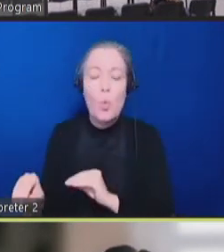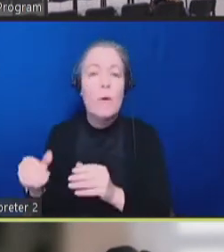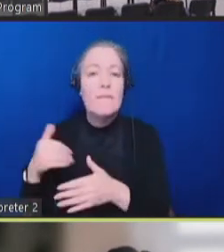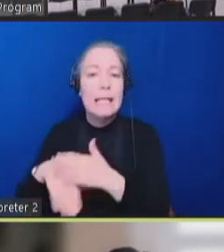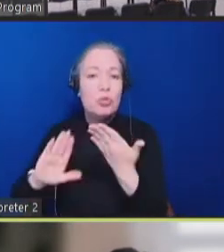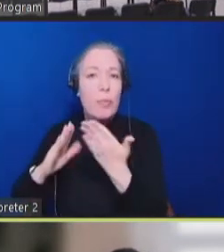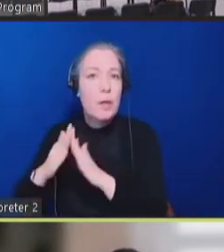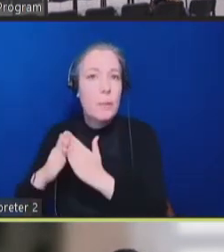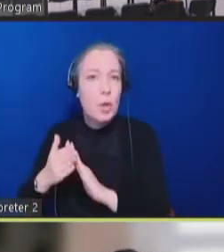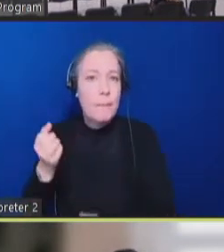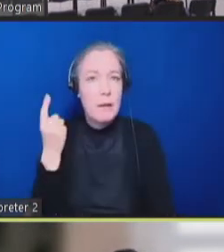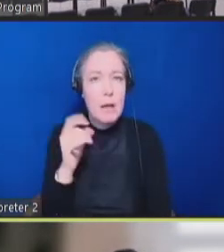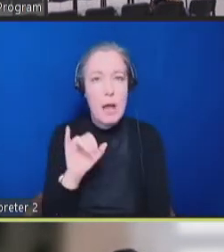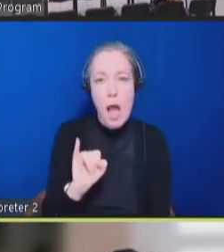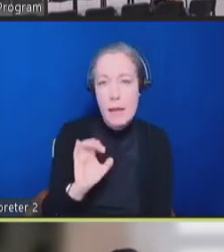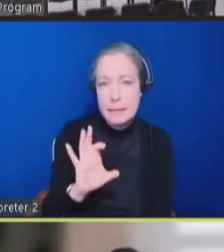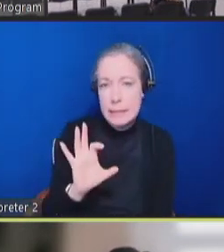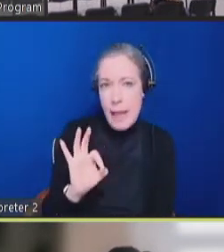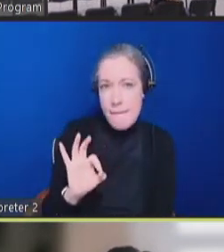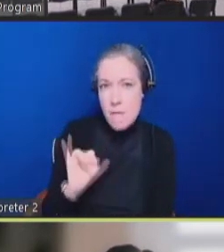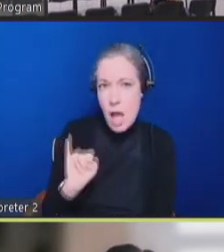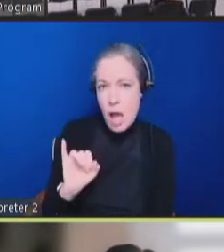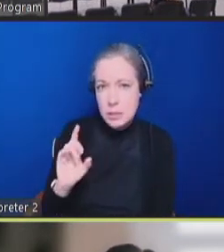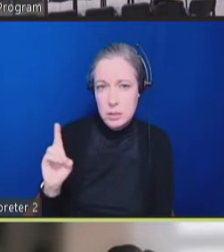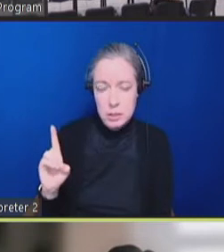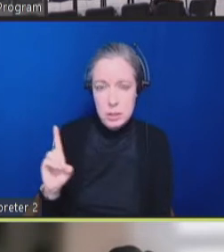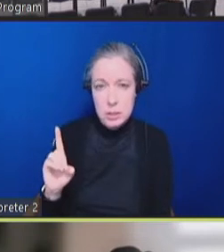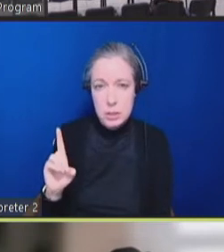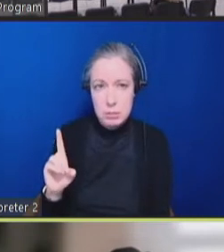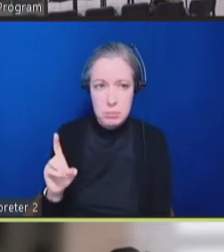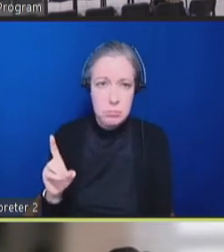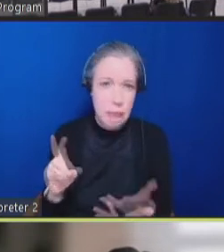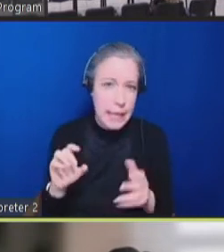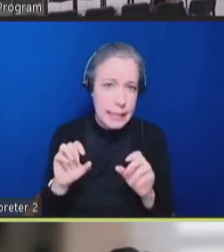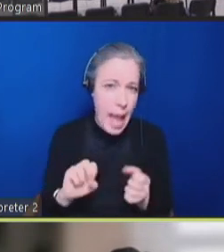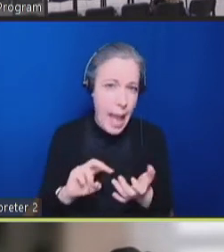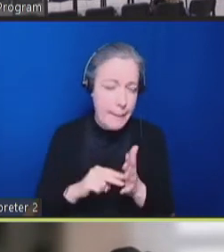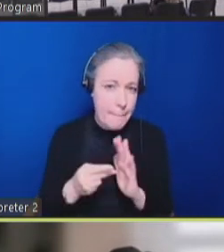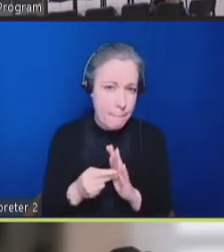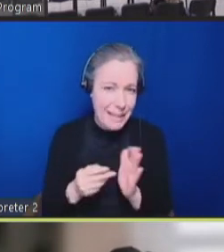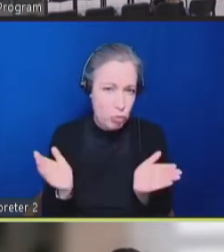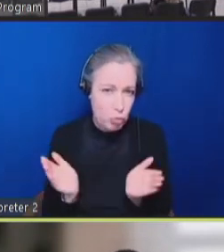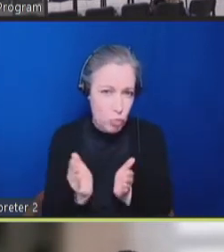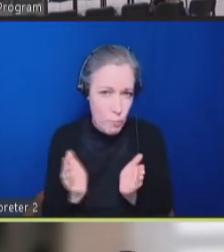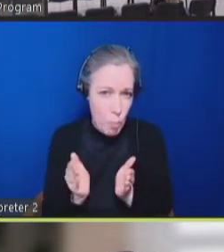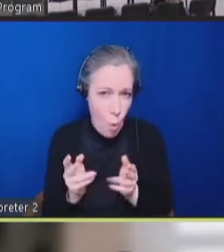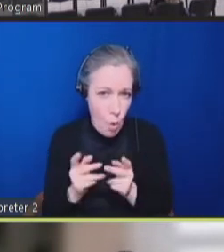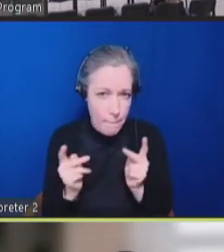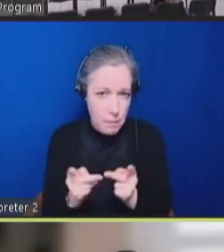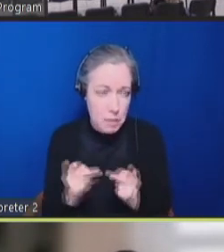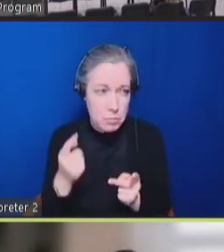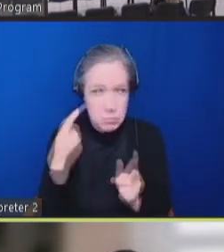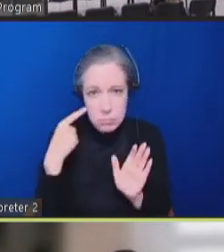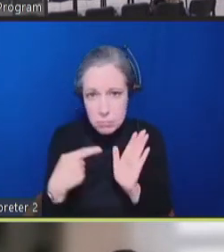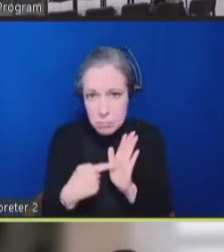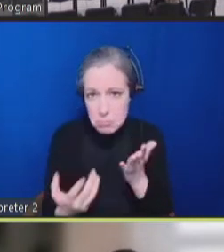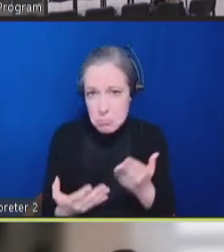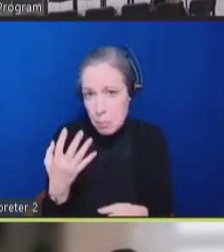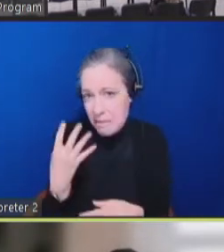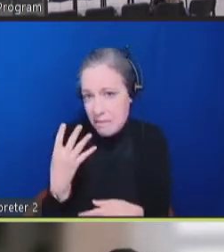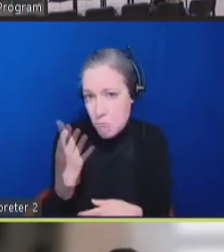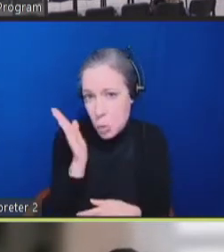ICF IDD can be as small as four beds. So these can be smaller as well. And then we had